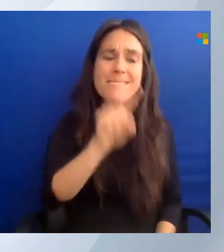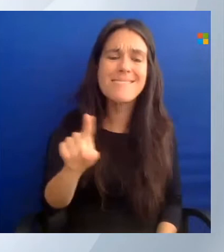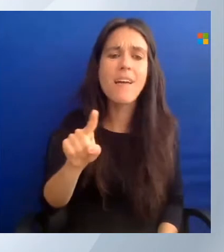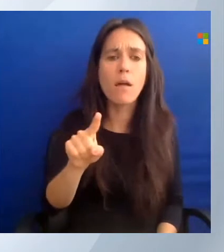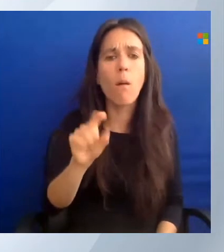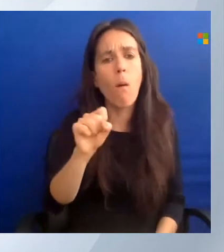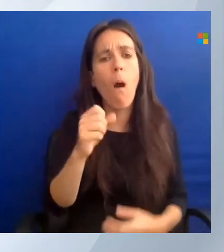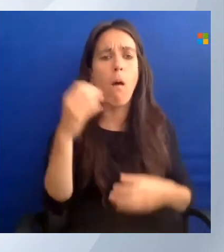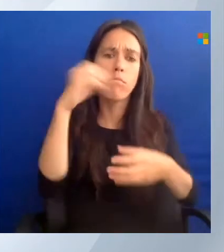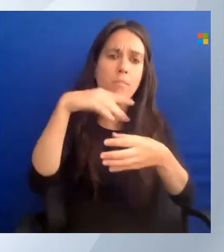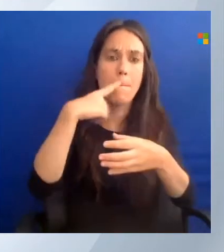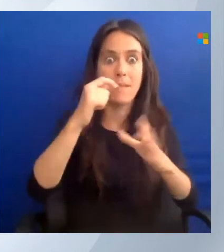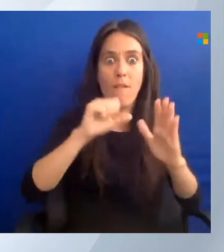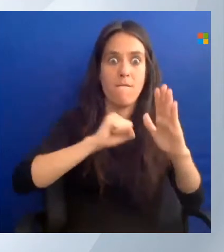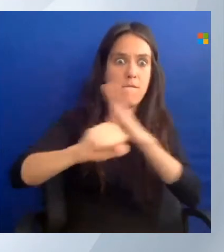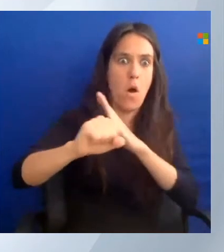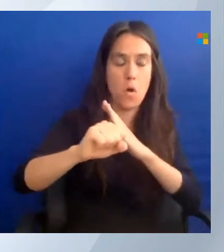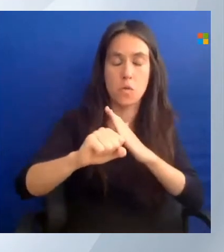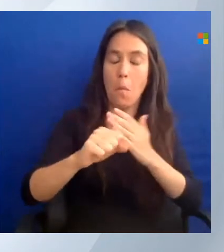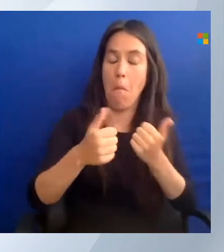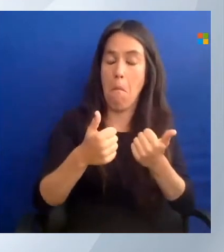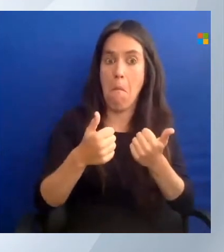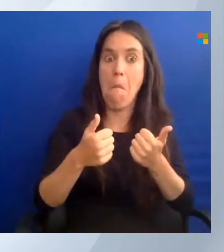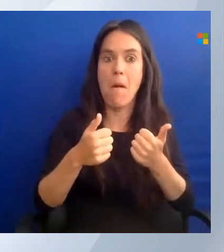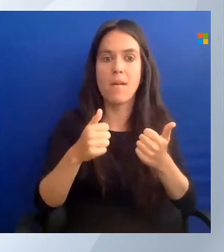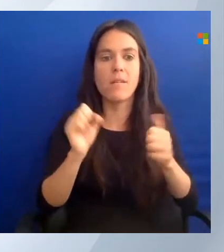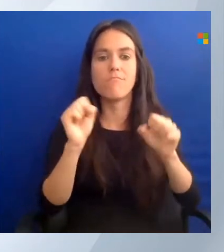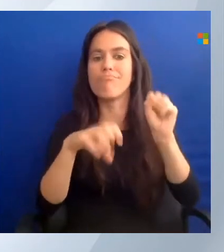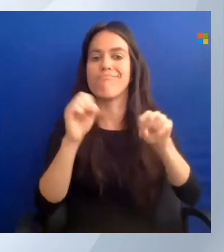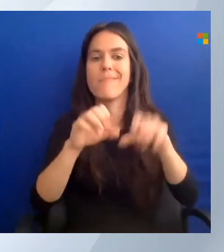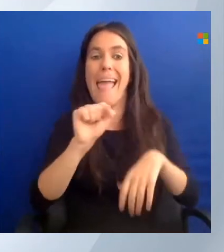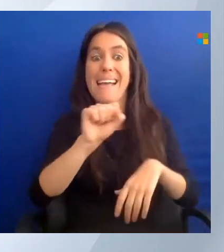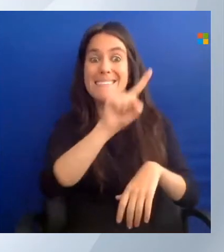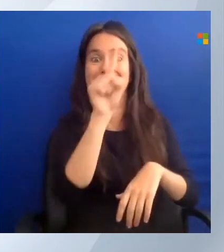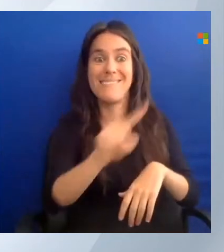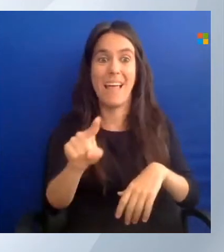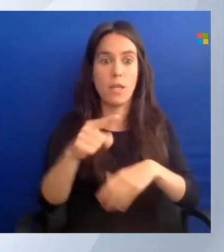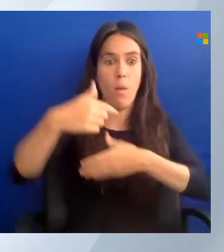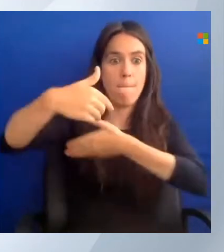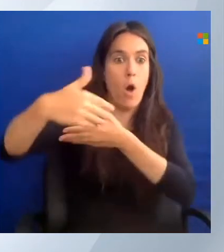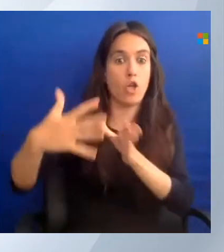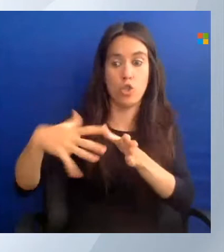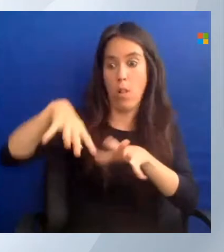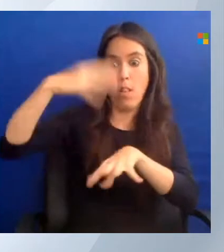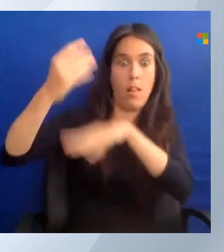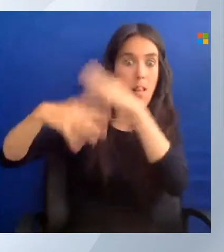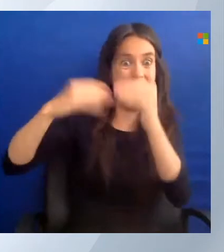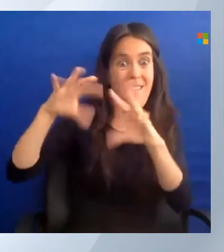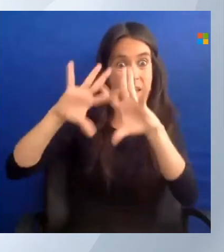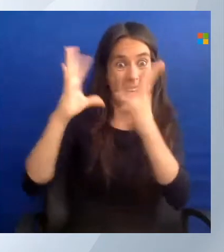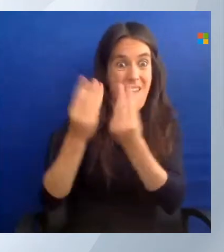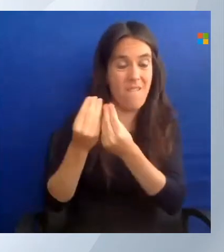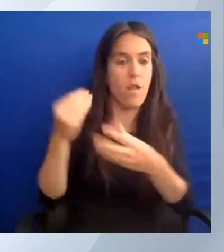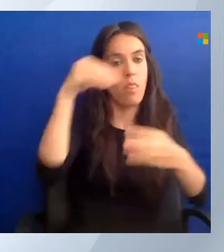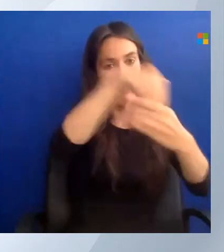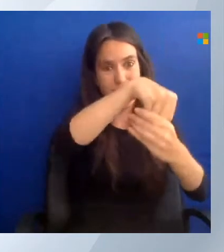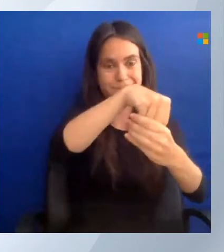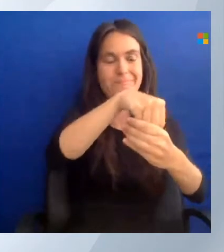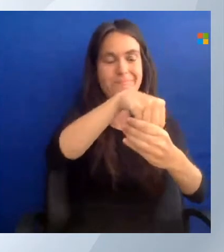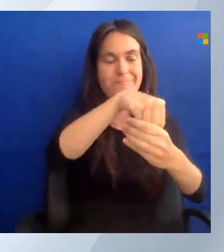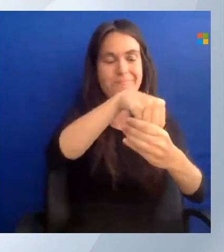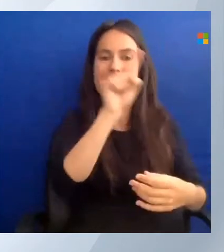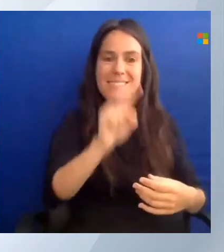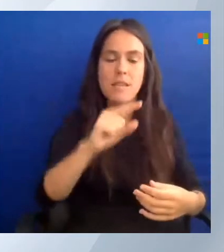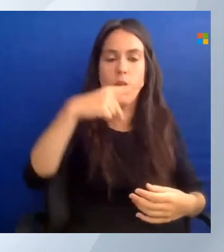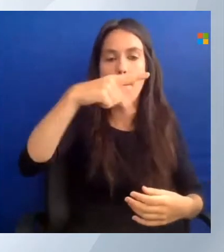must say. So I have that AZ module available. I have the AZ module for PowerShell available.